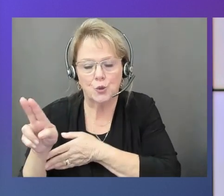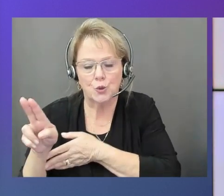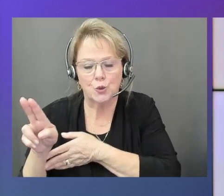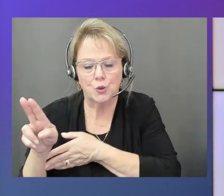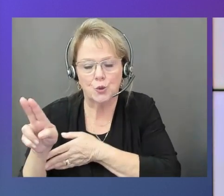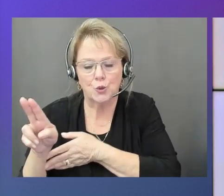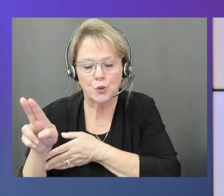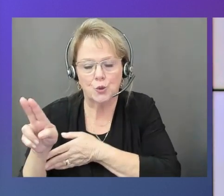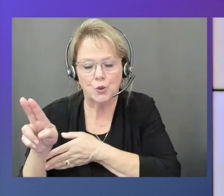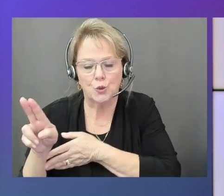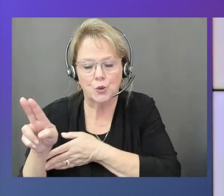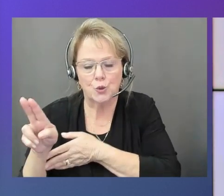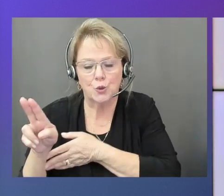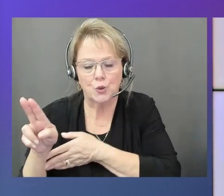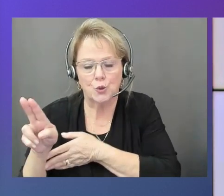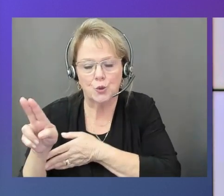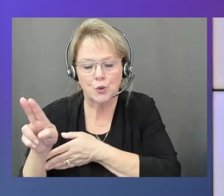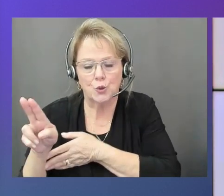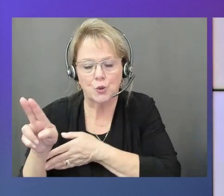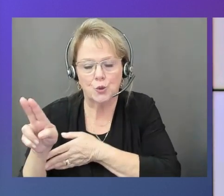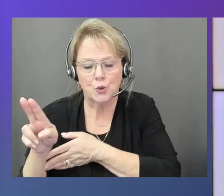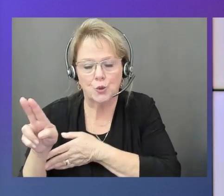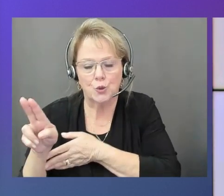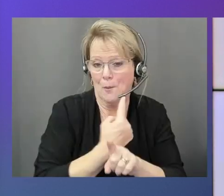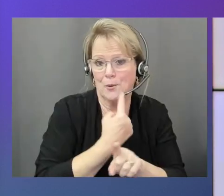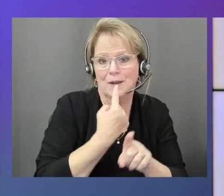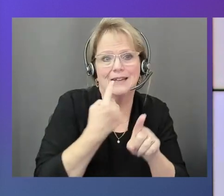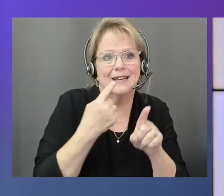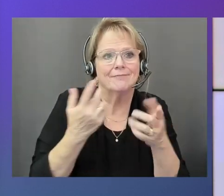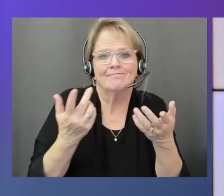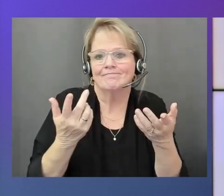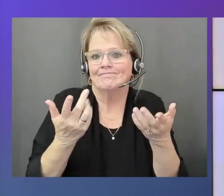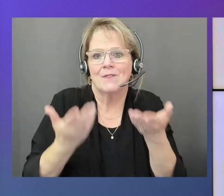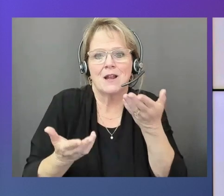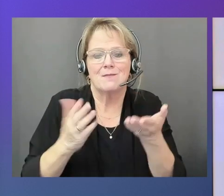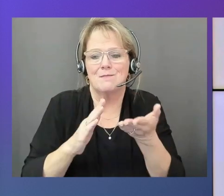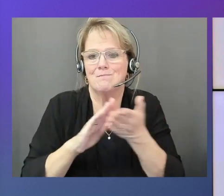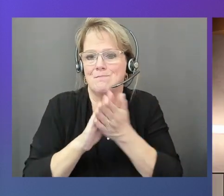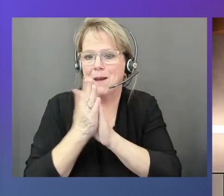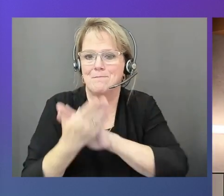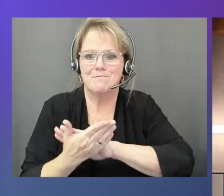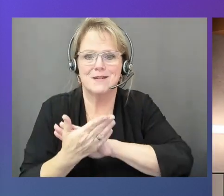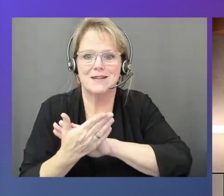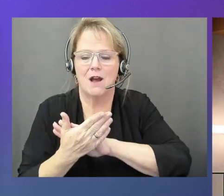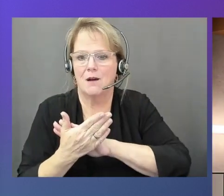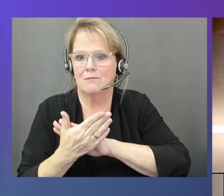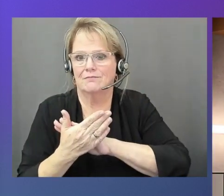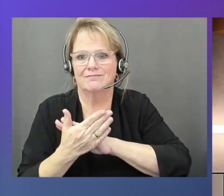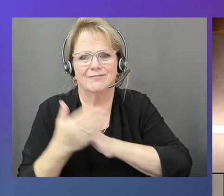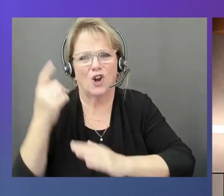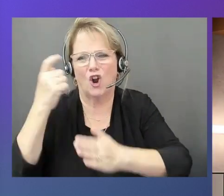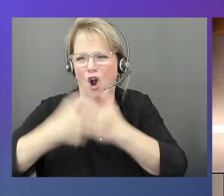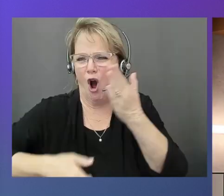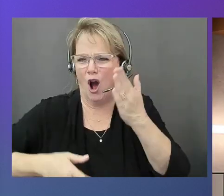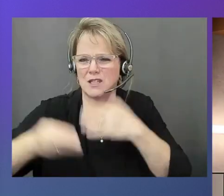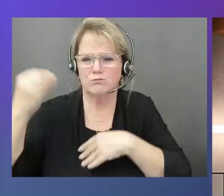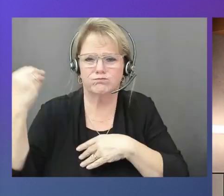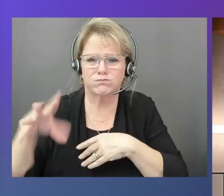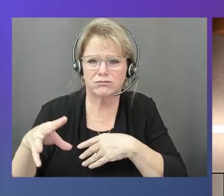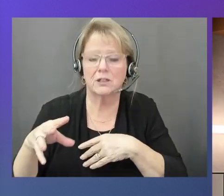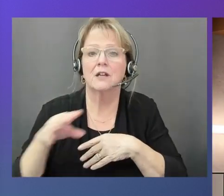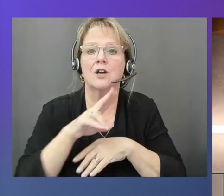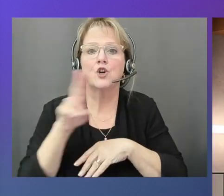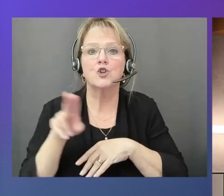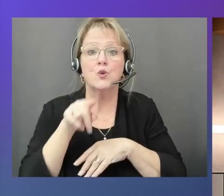doesn't work out, then it simply may become a pretty large cost. So that's why by using the simulation,